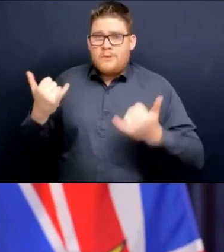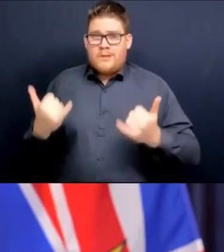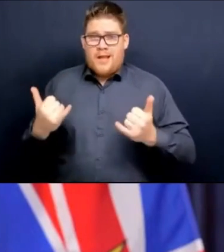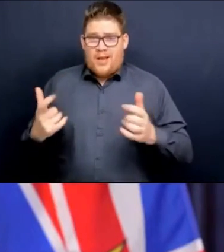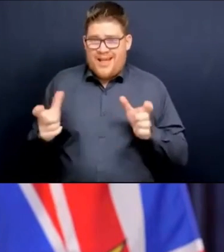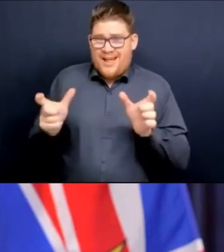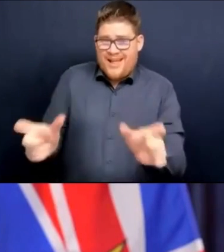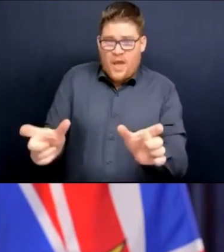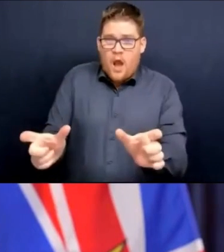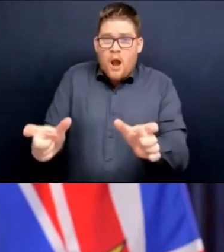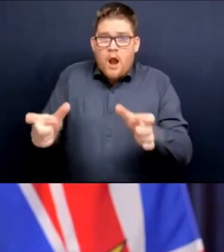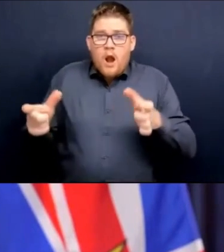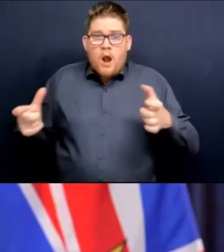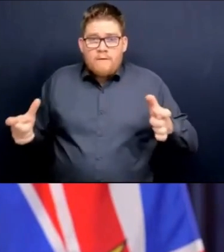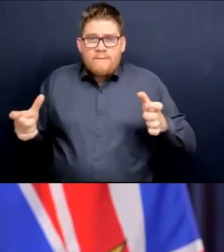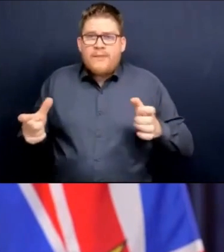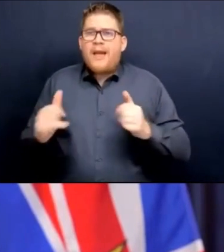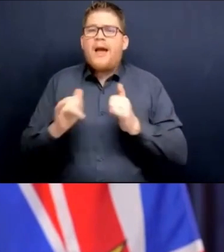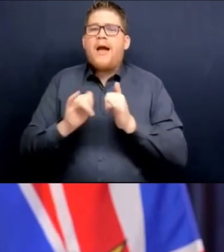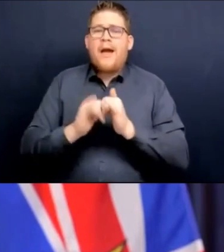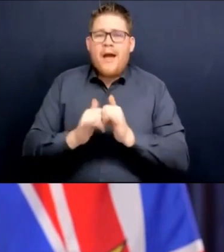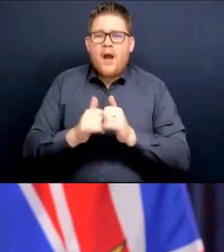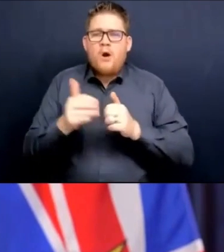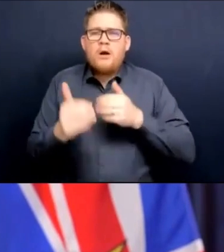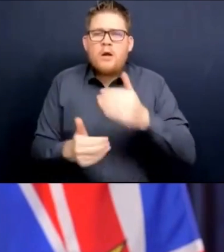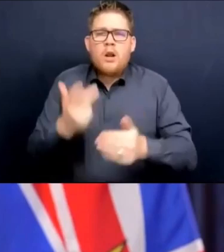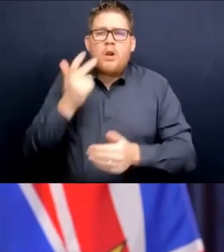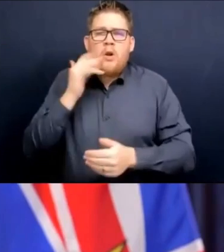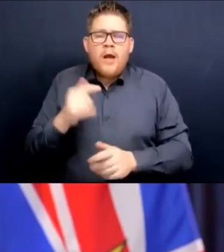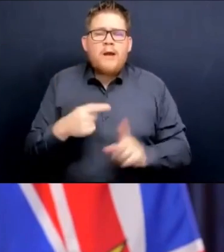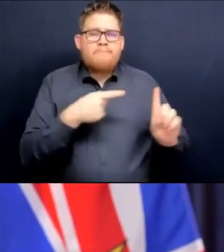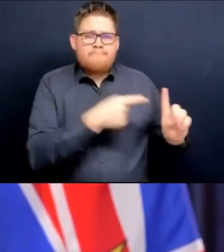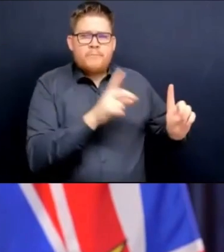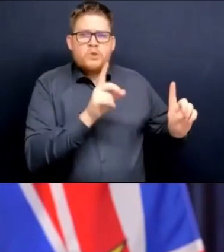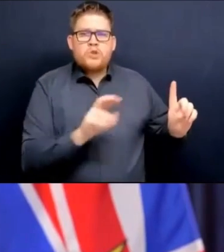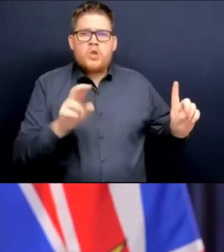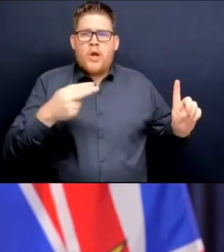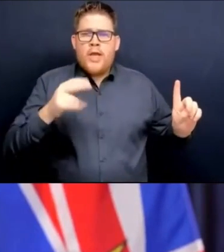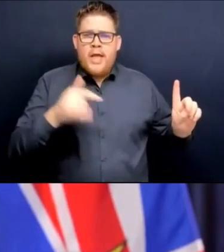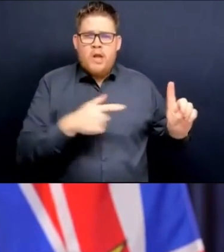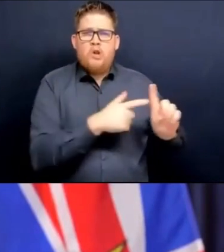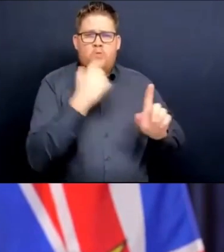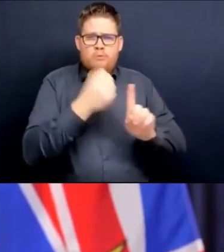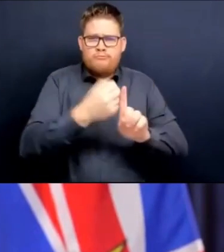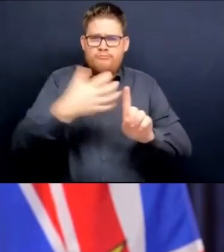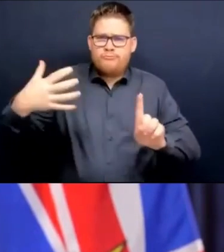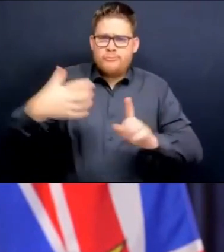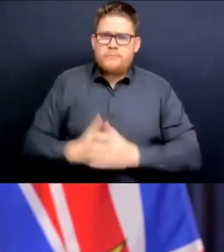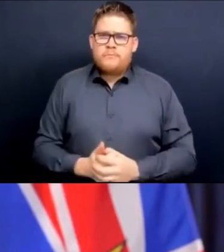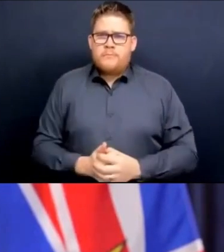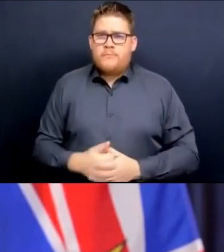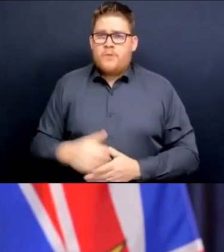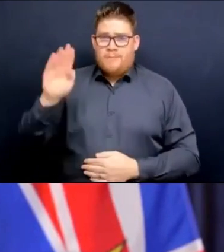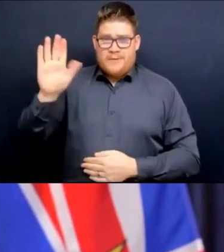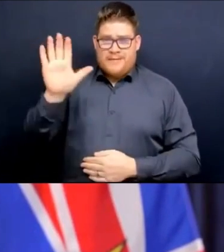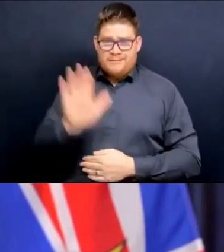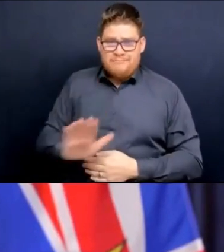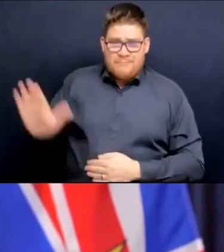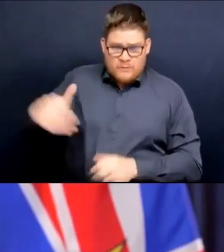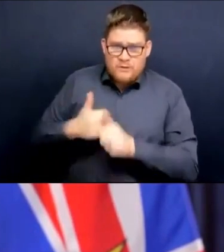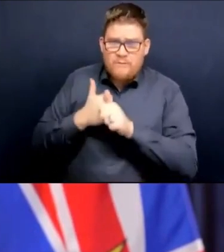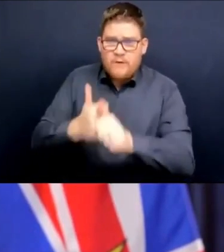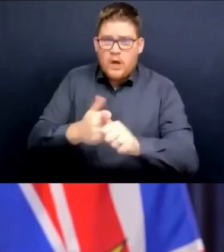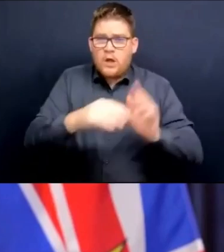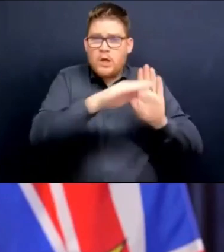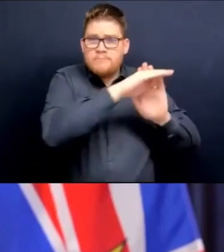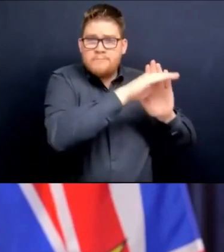listened as a group collectively as a province to the good advice. We wore masks when it was important to do so and we got vaccinated in